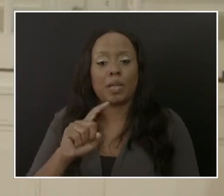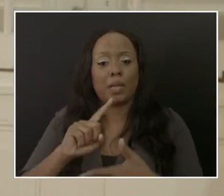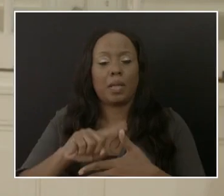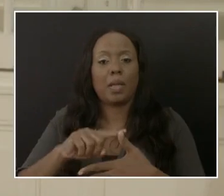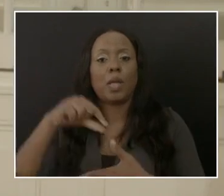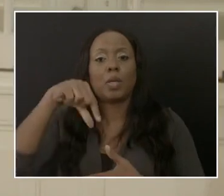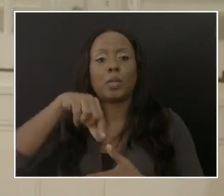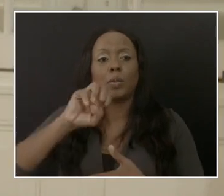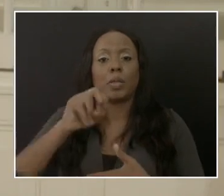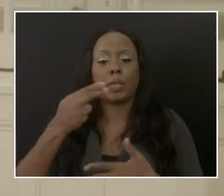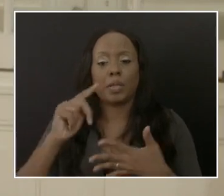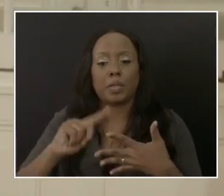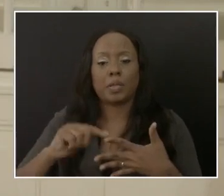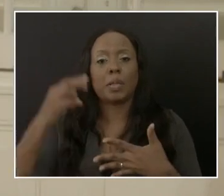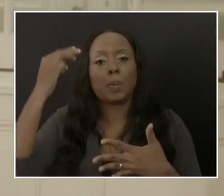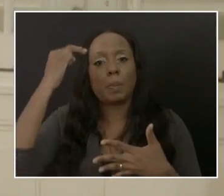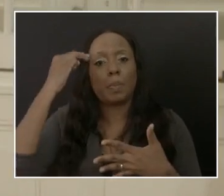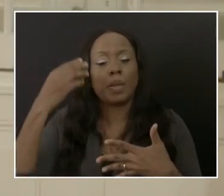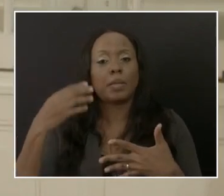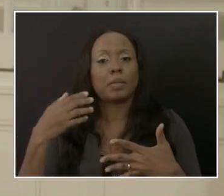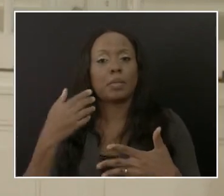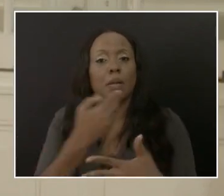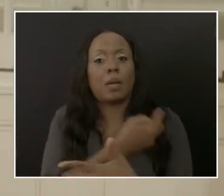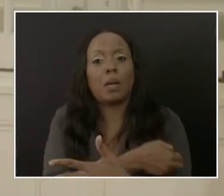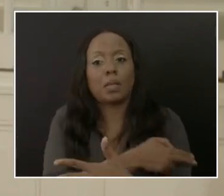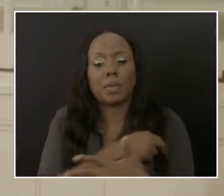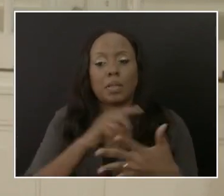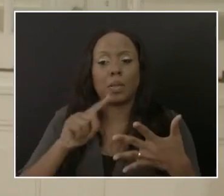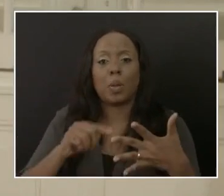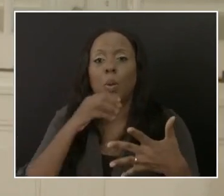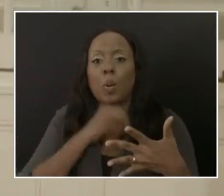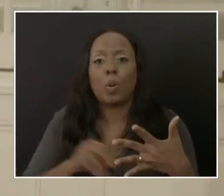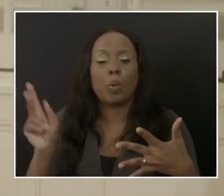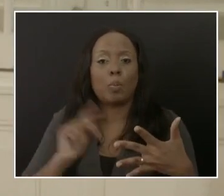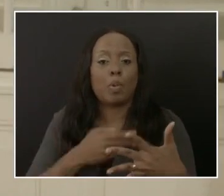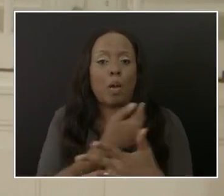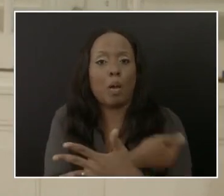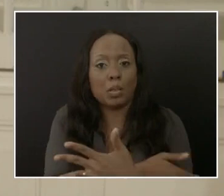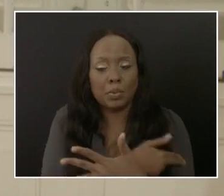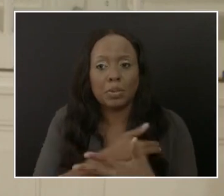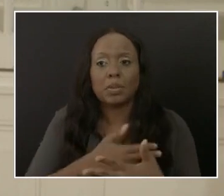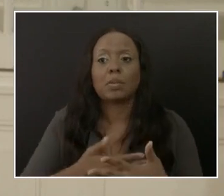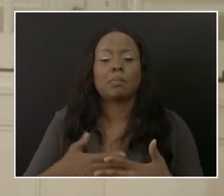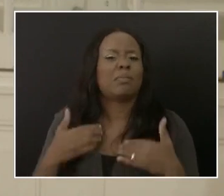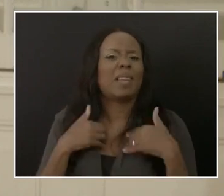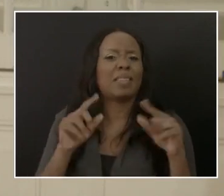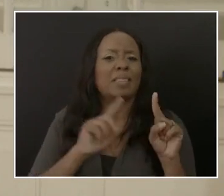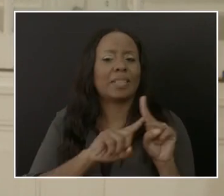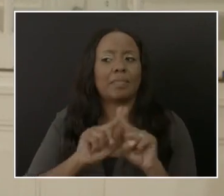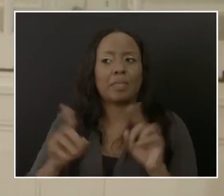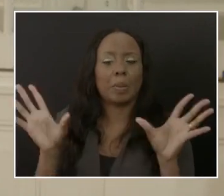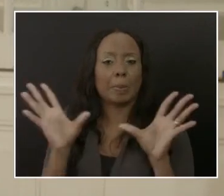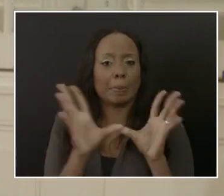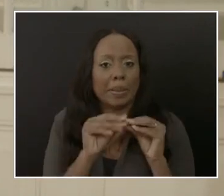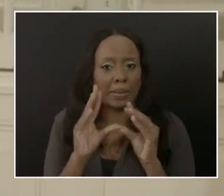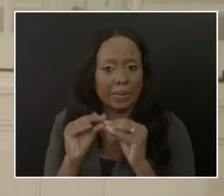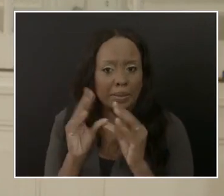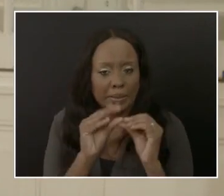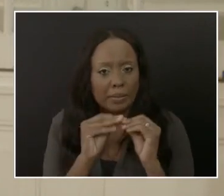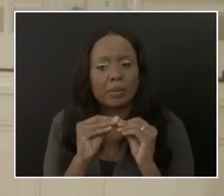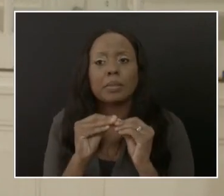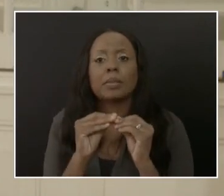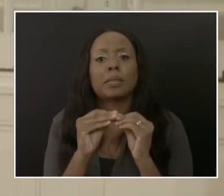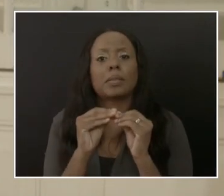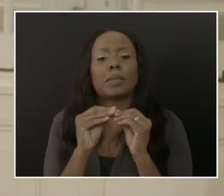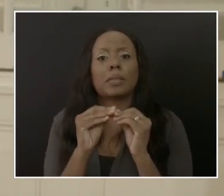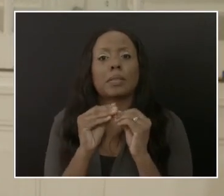And we have had several meetings. And as far as I'm aware, the teams are up and running and